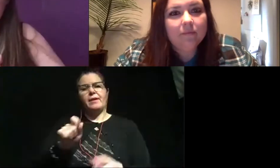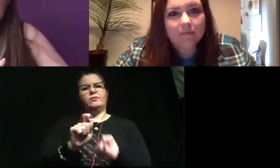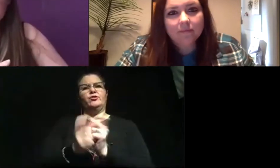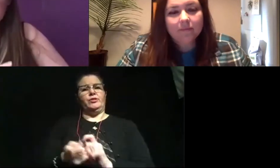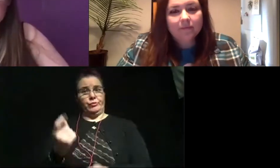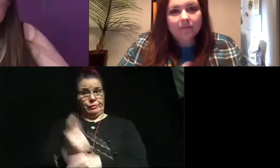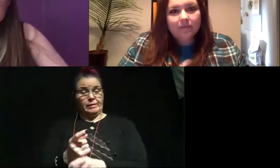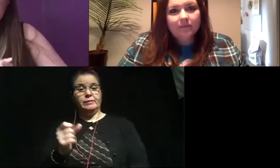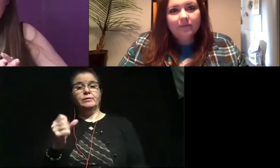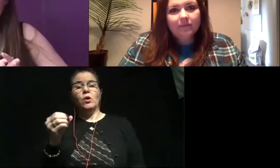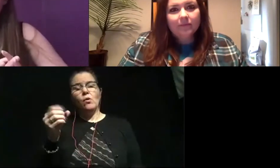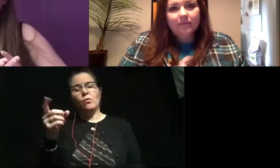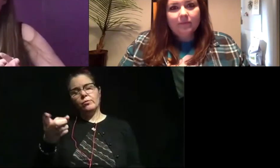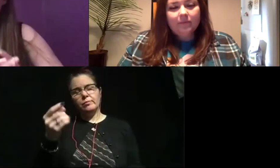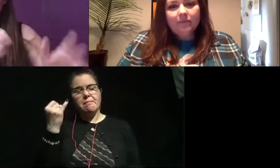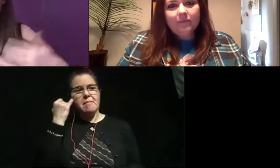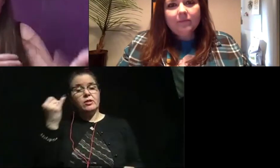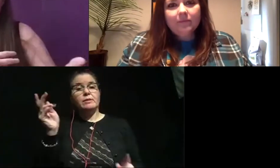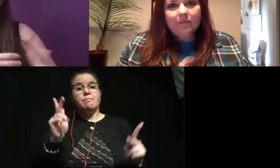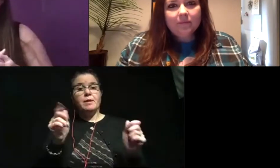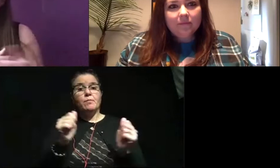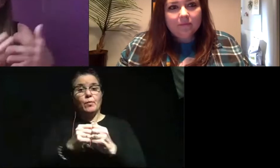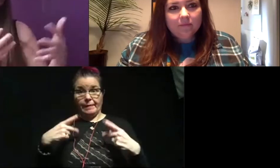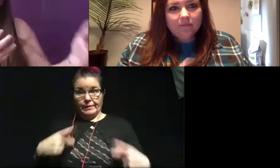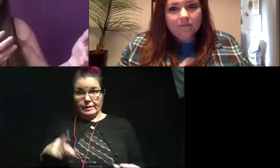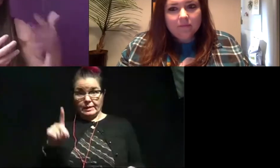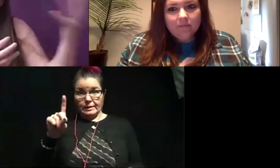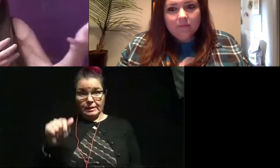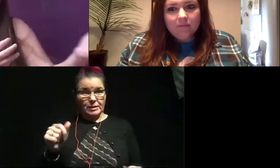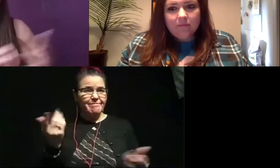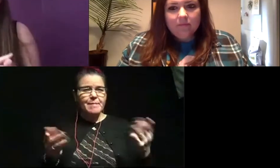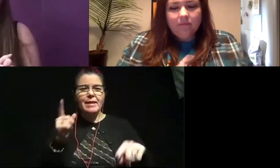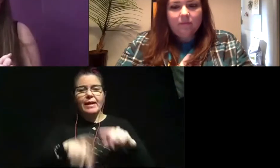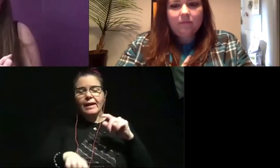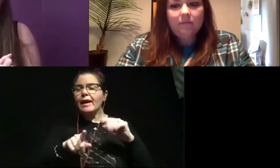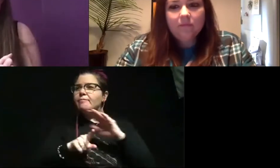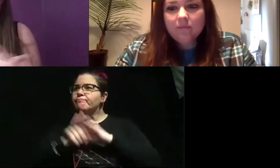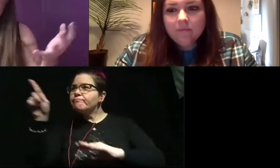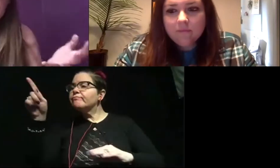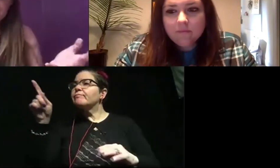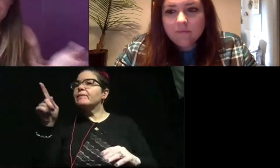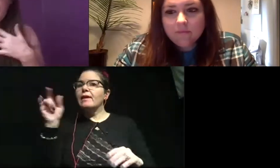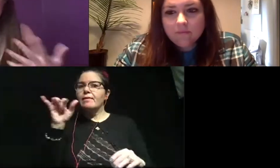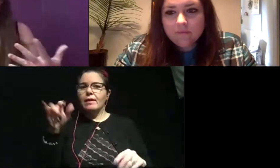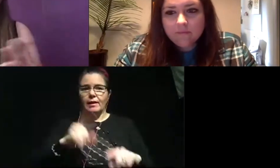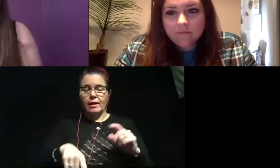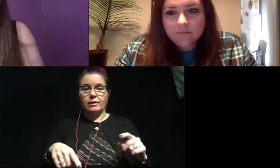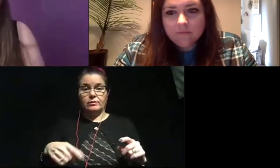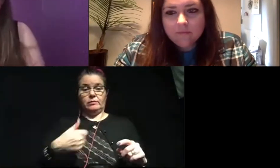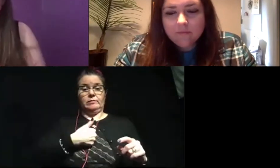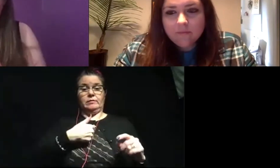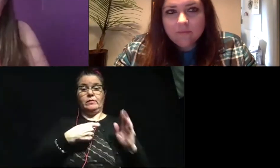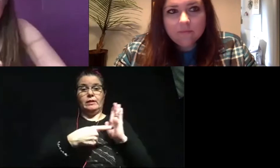right? As you can imagine, people with physical disabilities may not be able to go out into the field like that. So for example, I've been